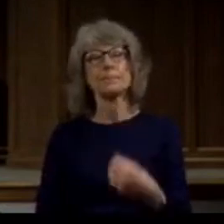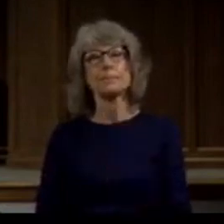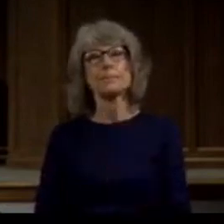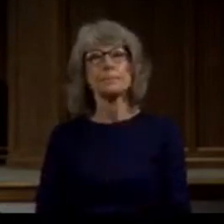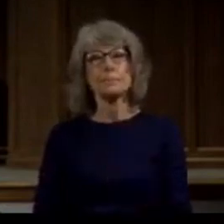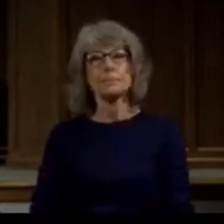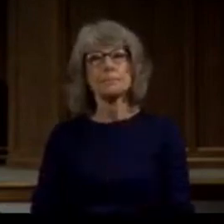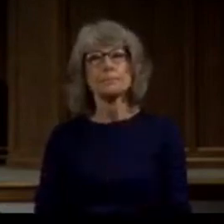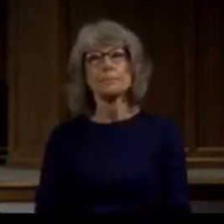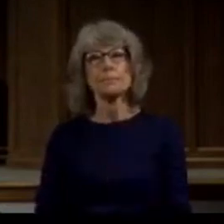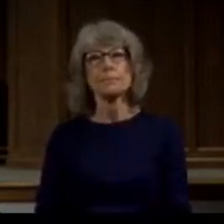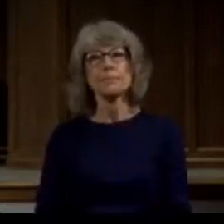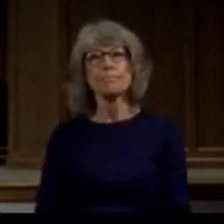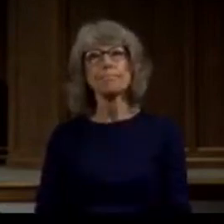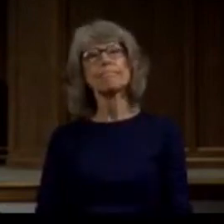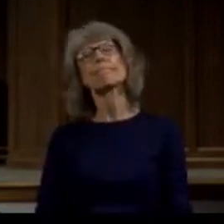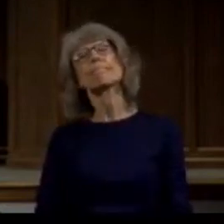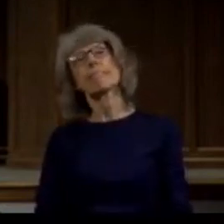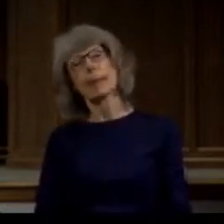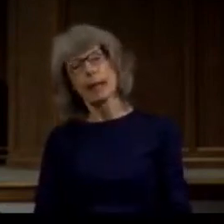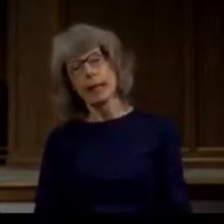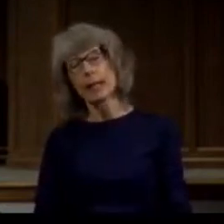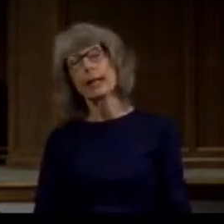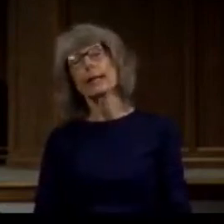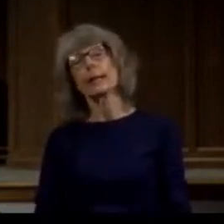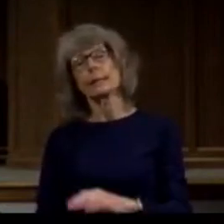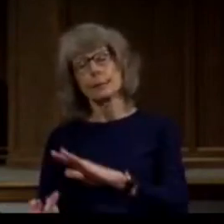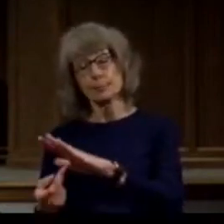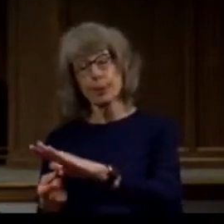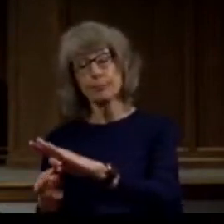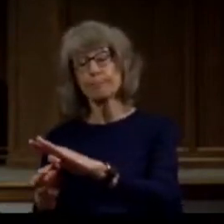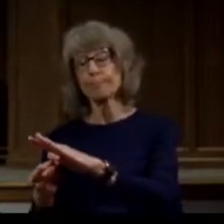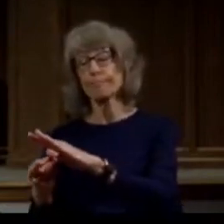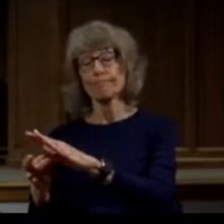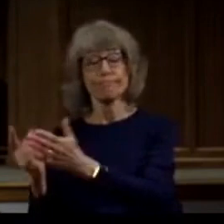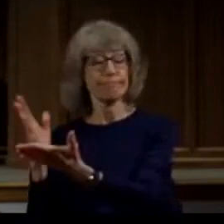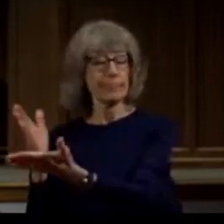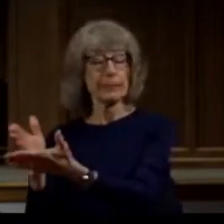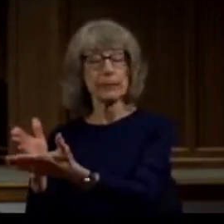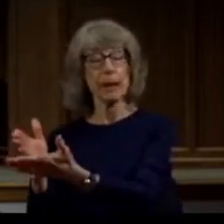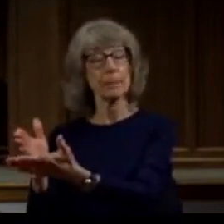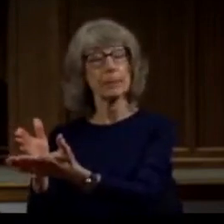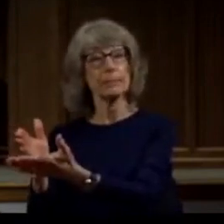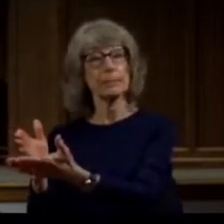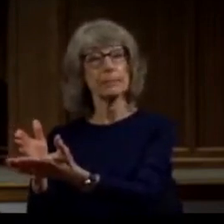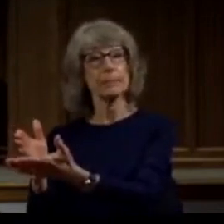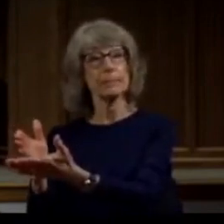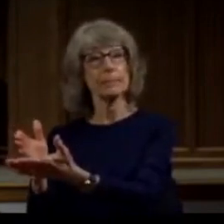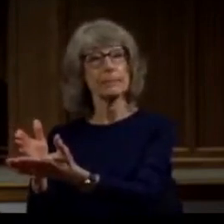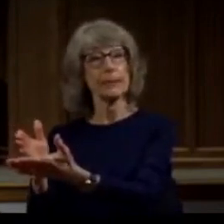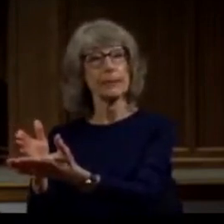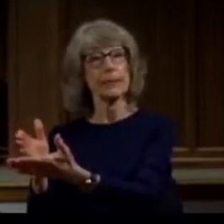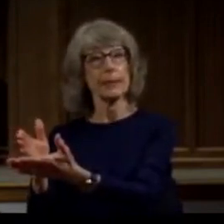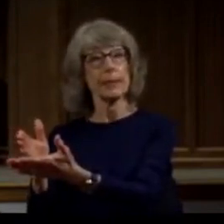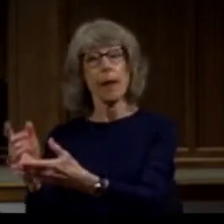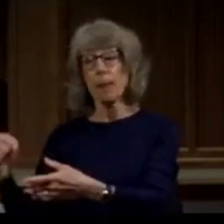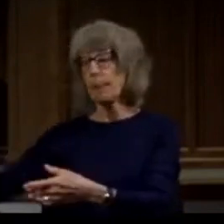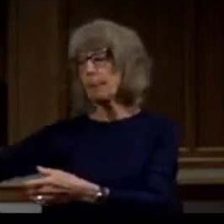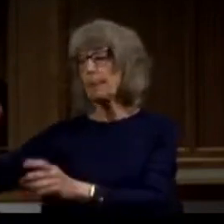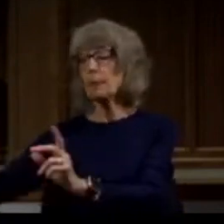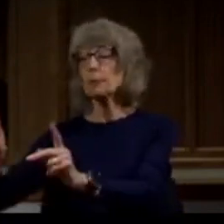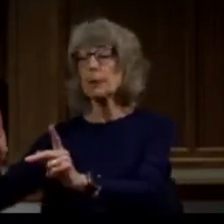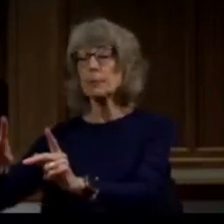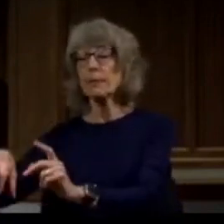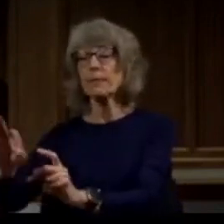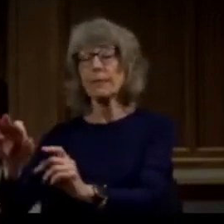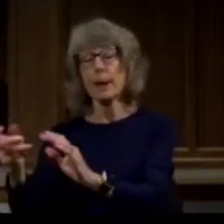And they were successful. They find Paul. They stone Paul. They throw